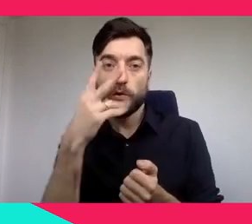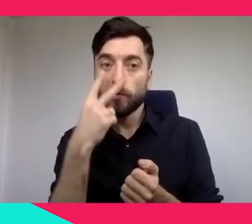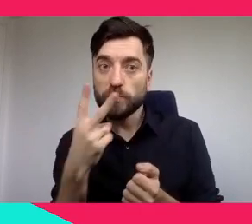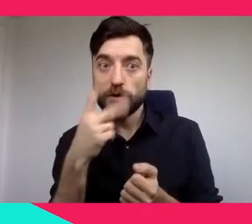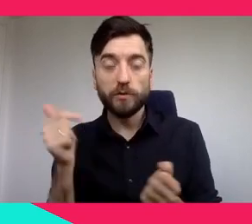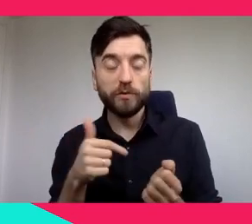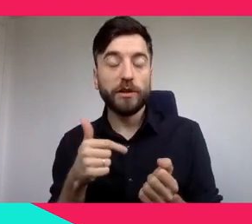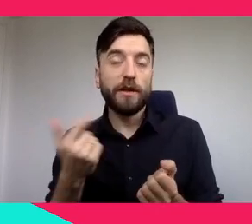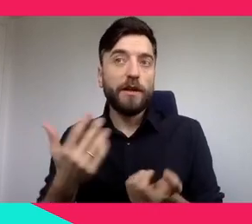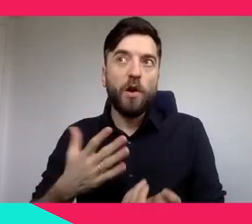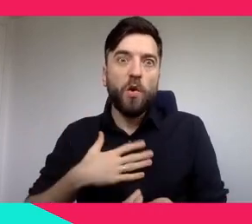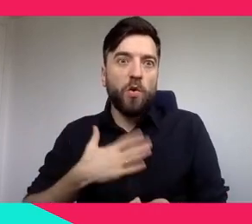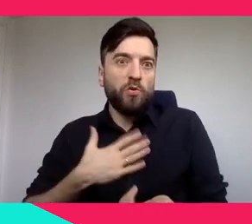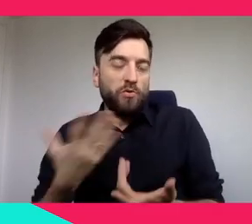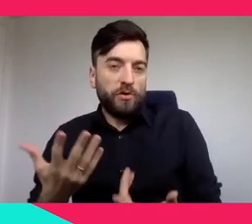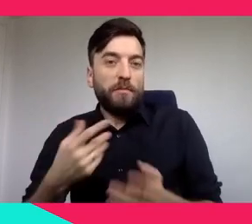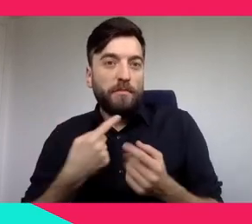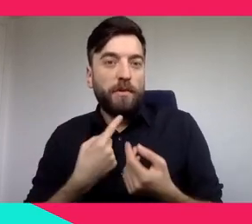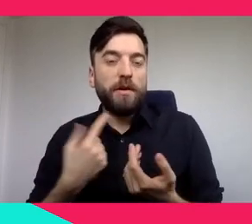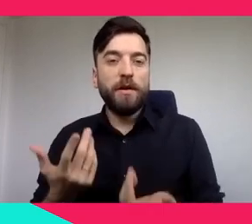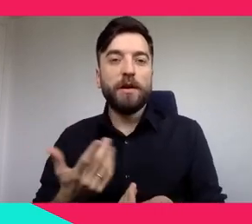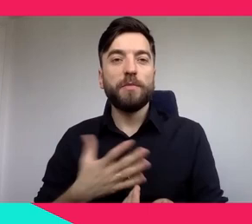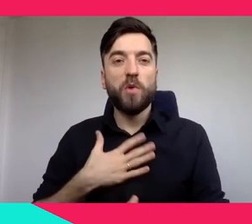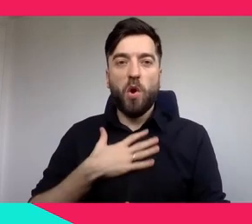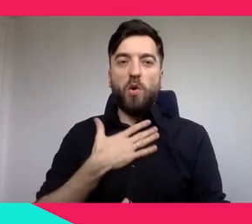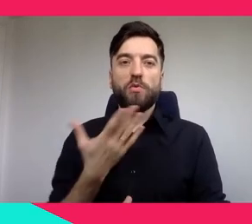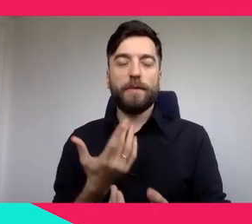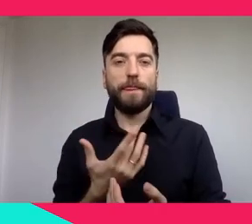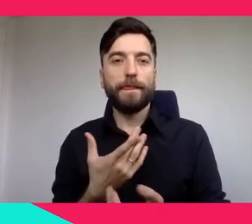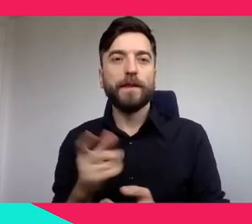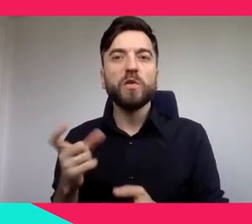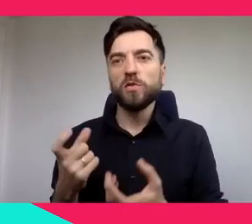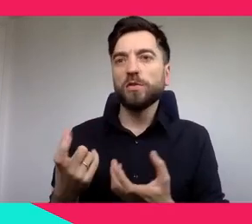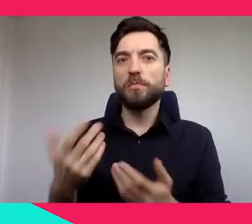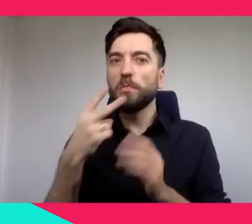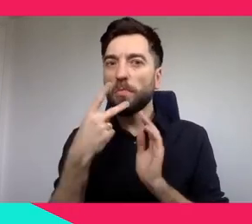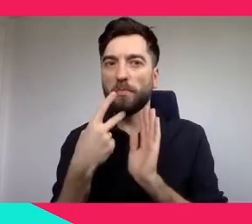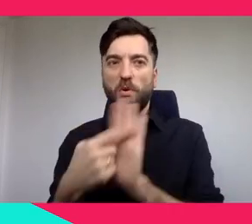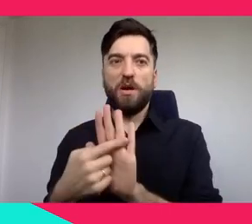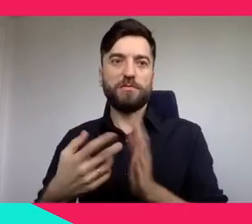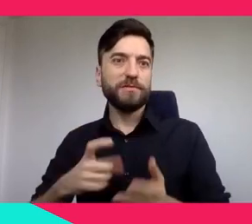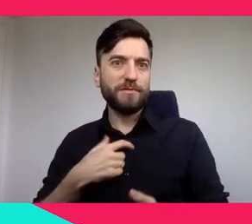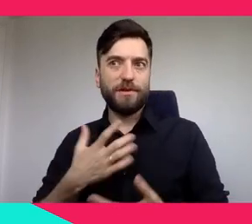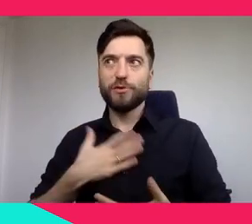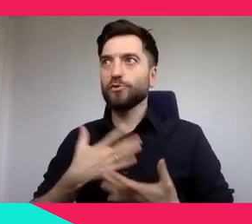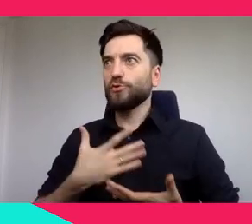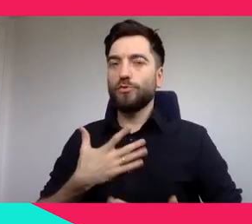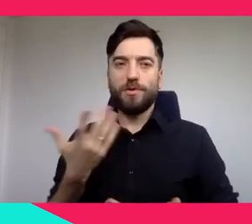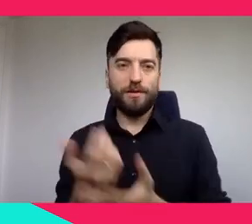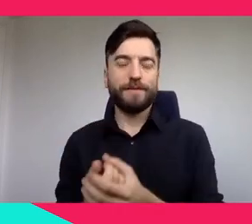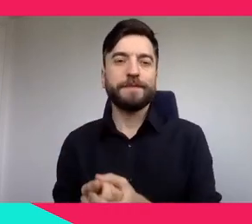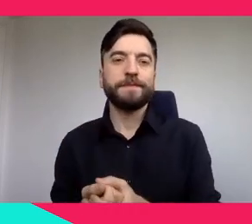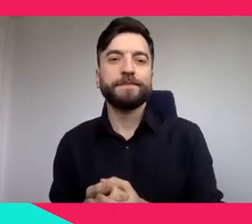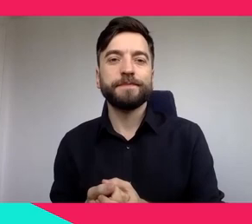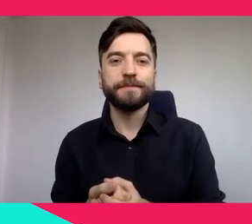personally. It's not a social experience and it's linear, so the visitors in this case are passive.